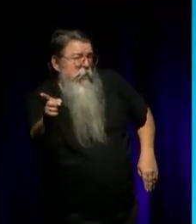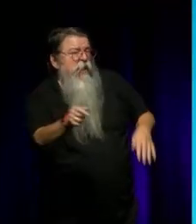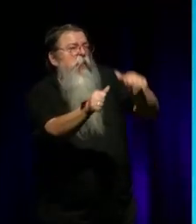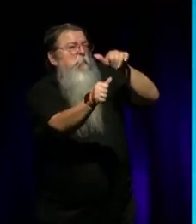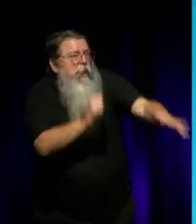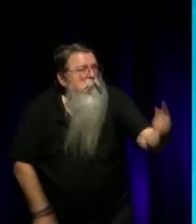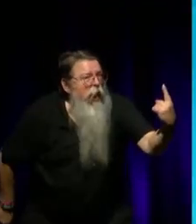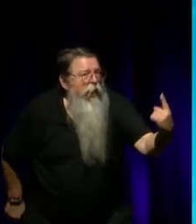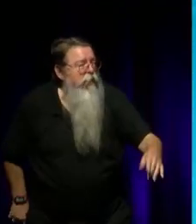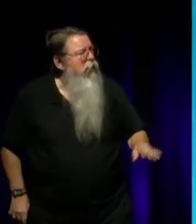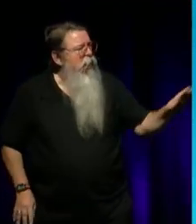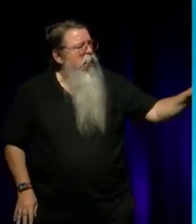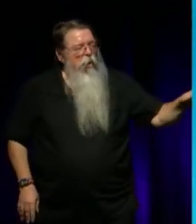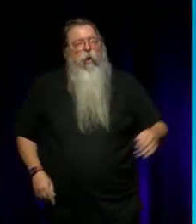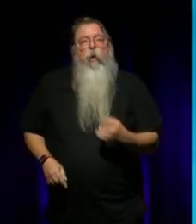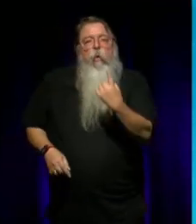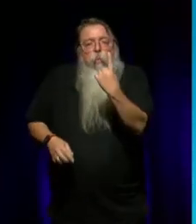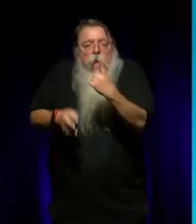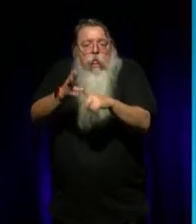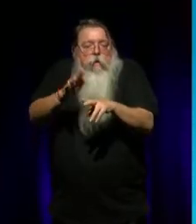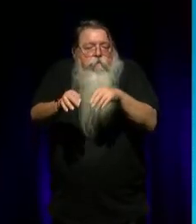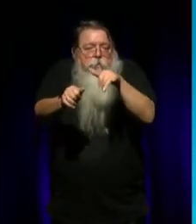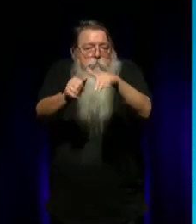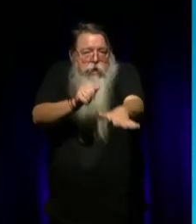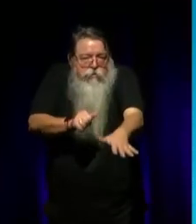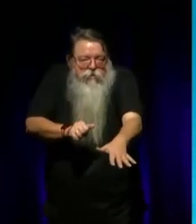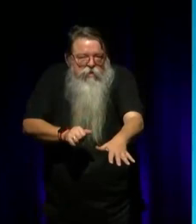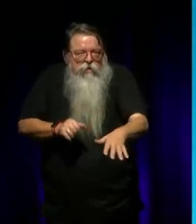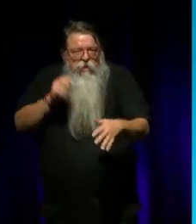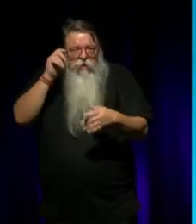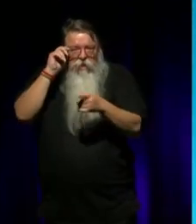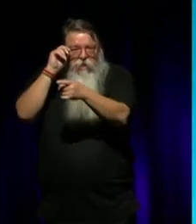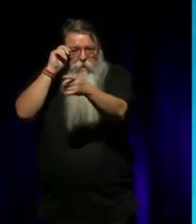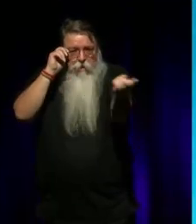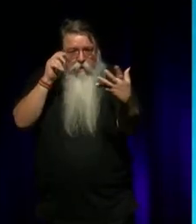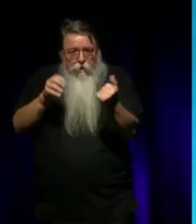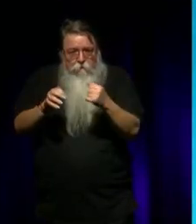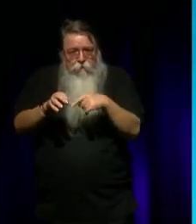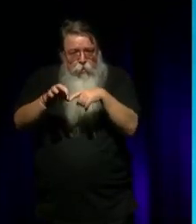And we know it's going to be one of the best because we have a survey. So, if you wanted to do the survey tonight.